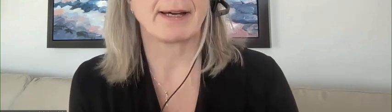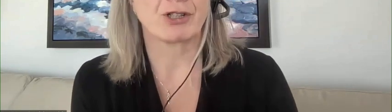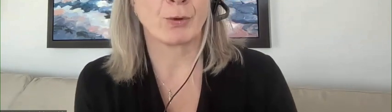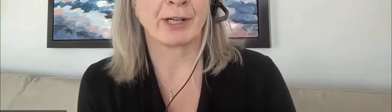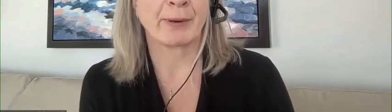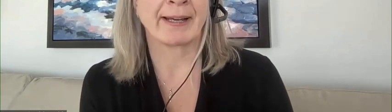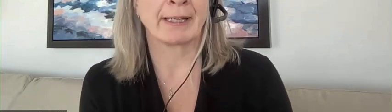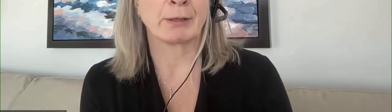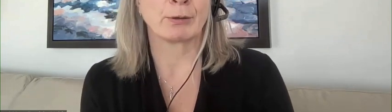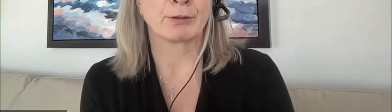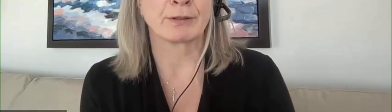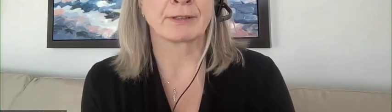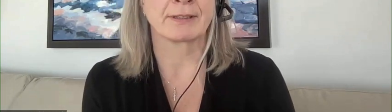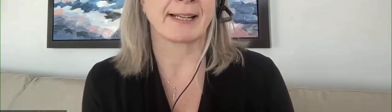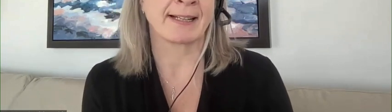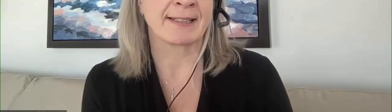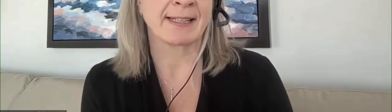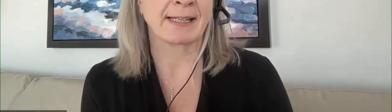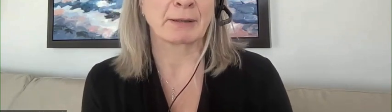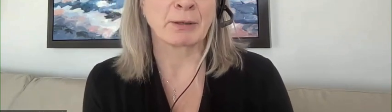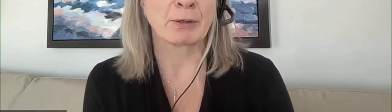Thank you very much. Hello.